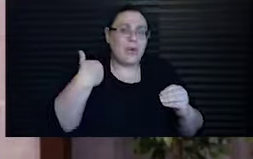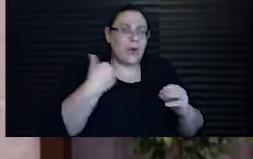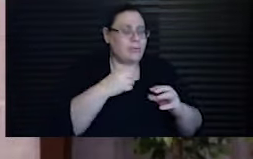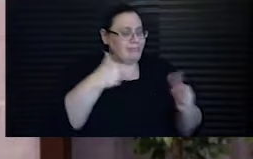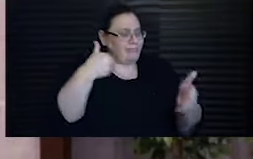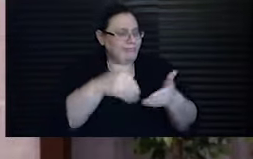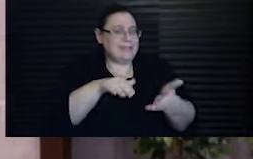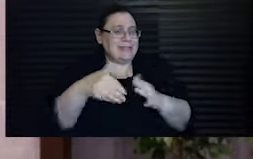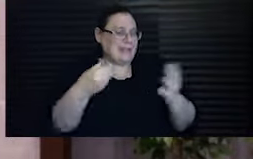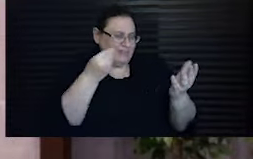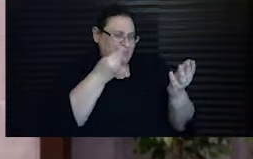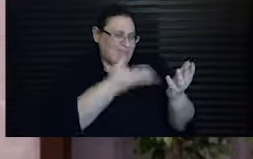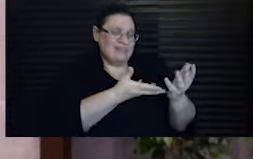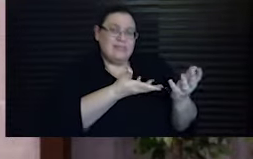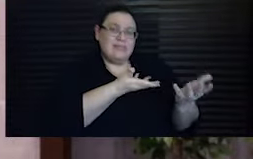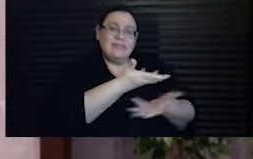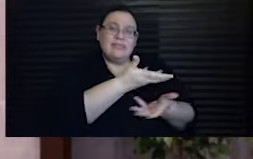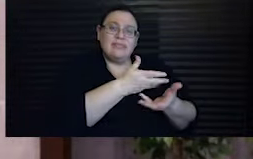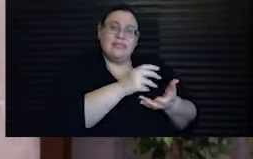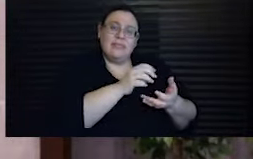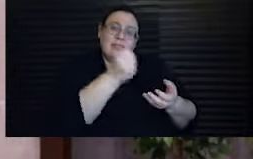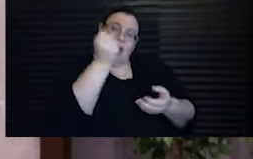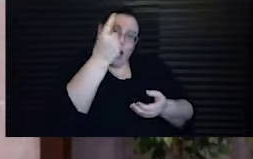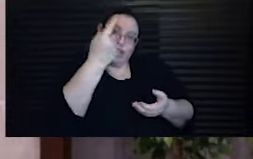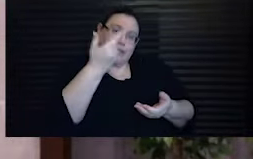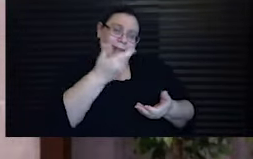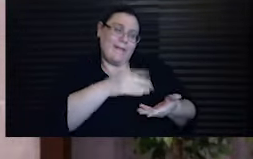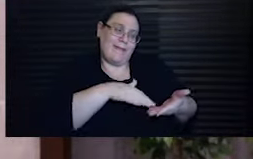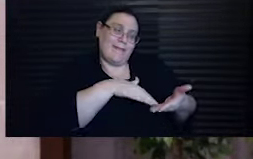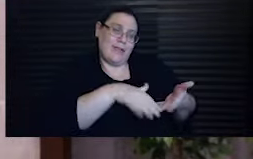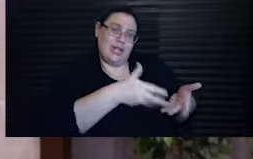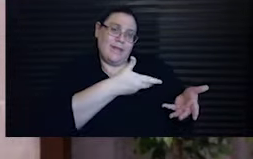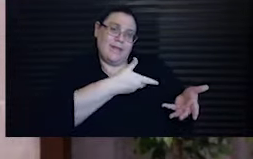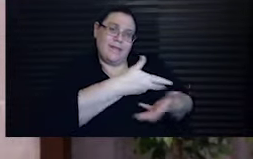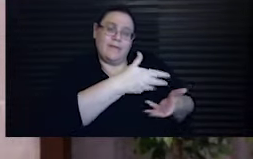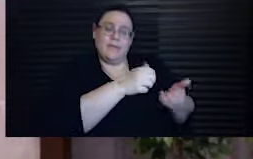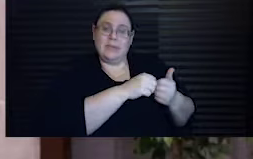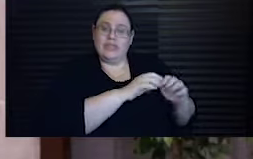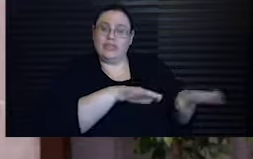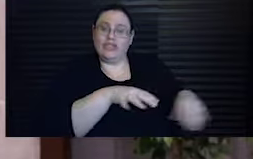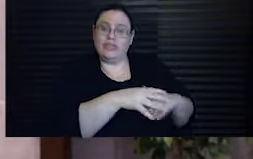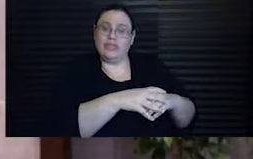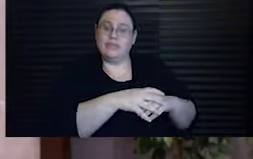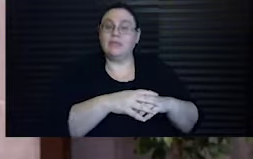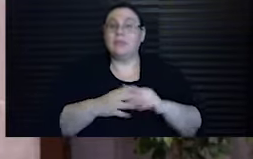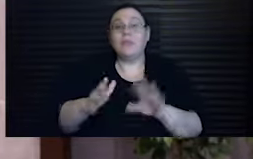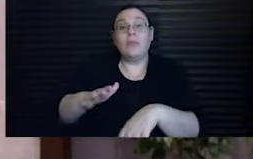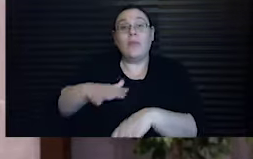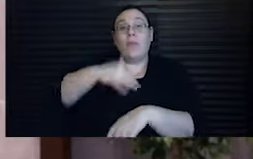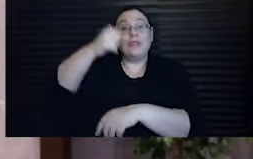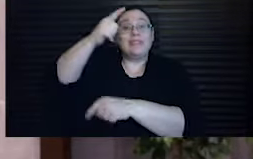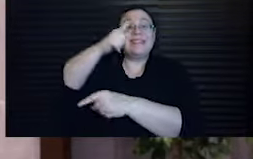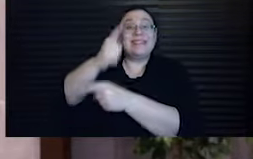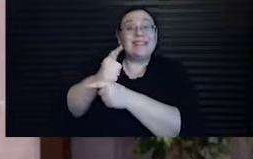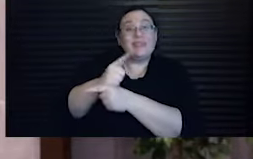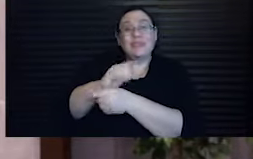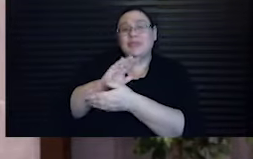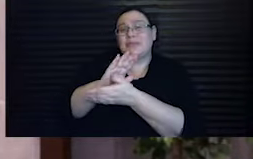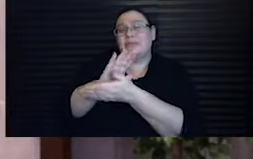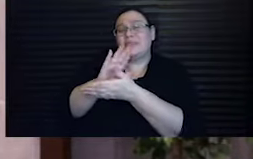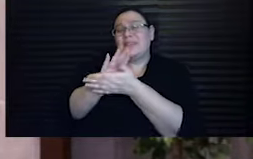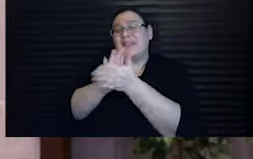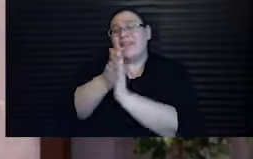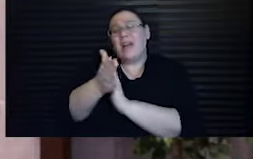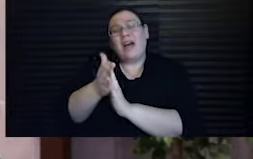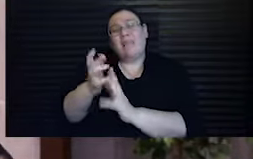pathways to understanding and forgiveness with his children. The grown sisters who become best friends